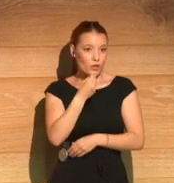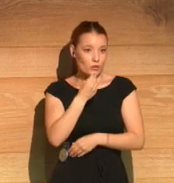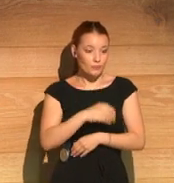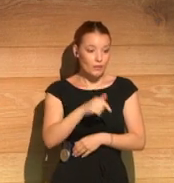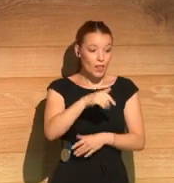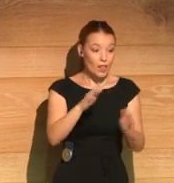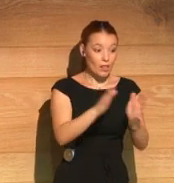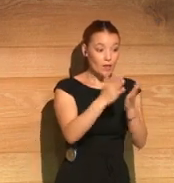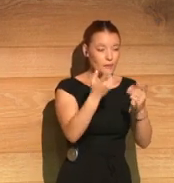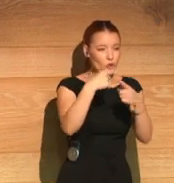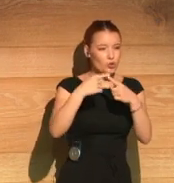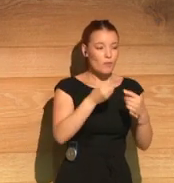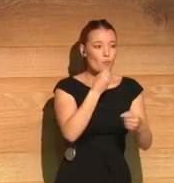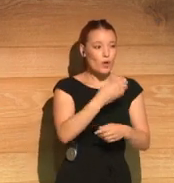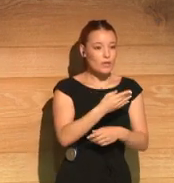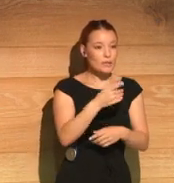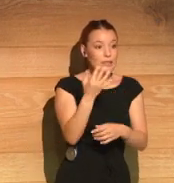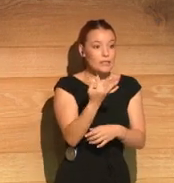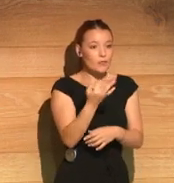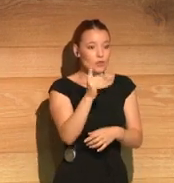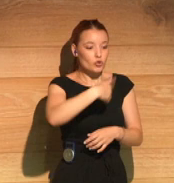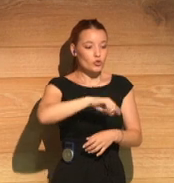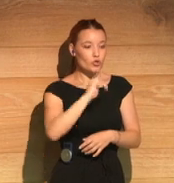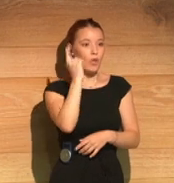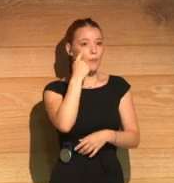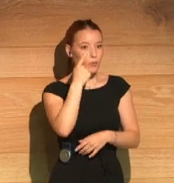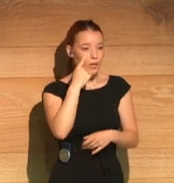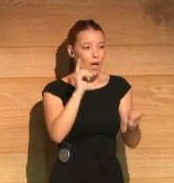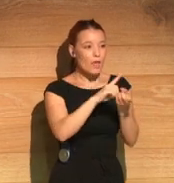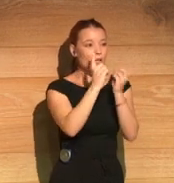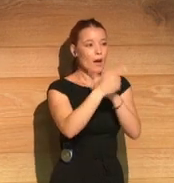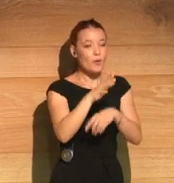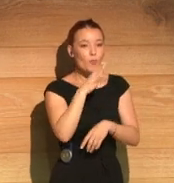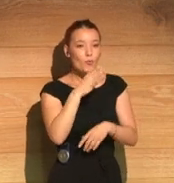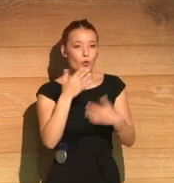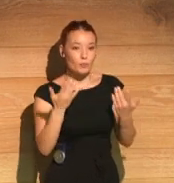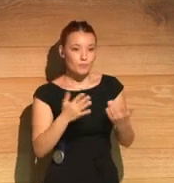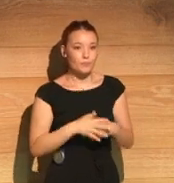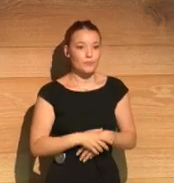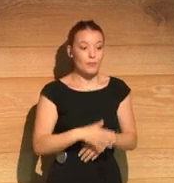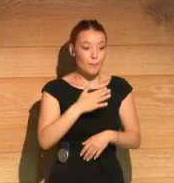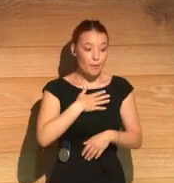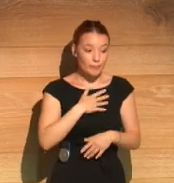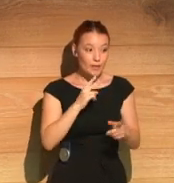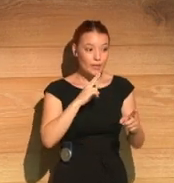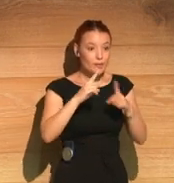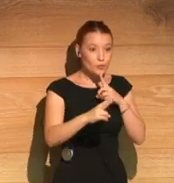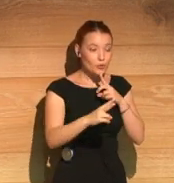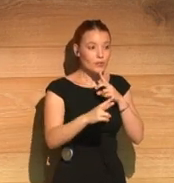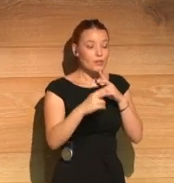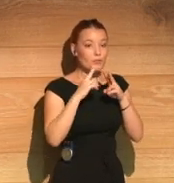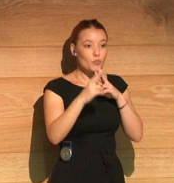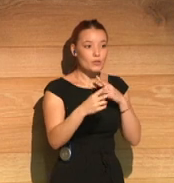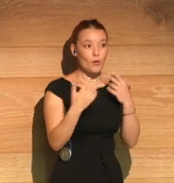what was it that made these things change? And for me, my answer to that is, is the church itself is